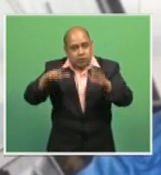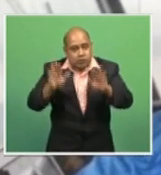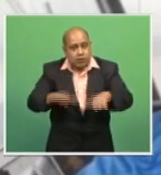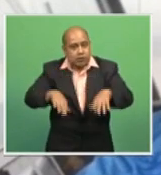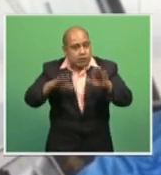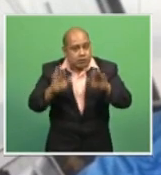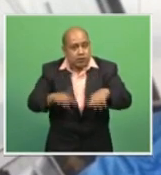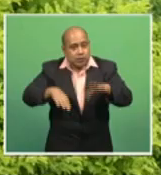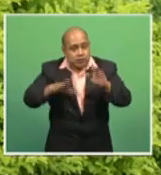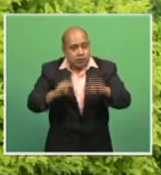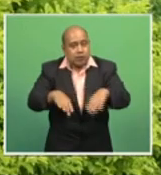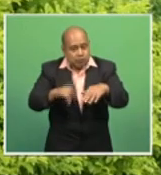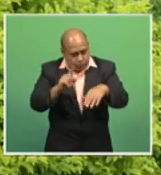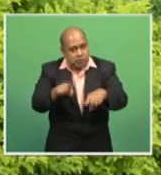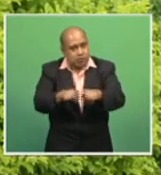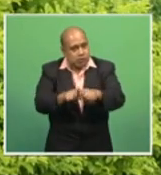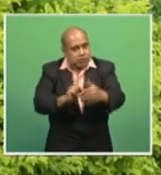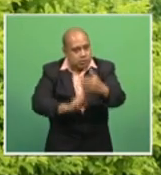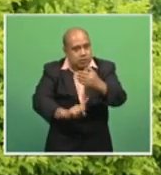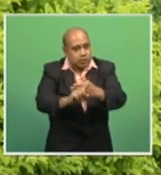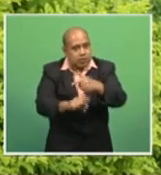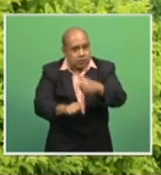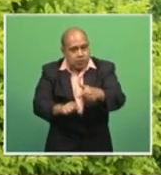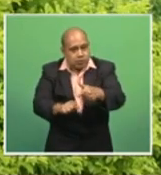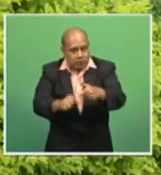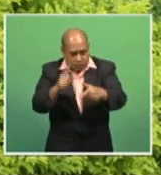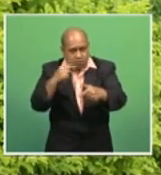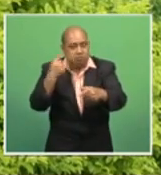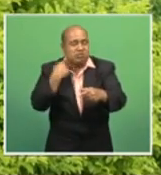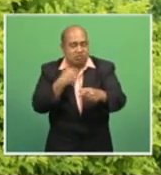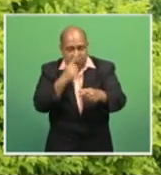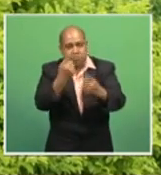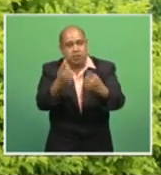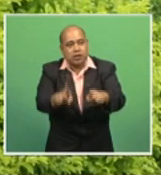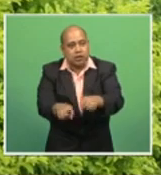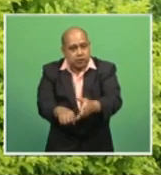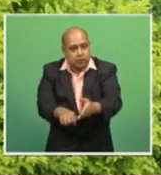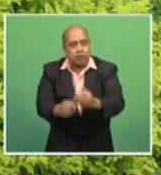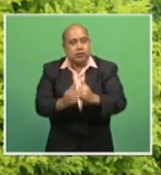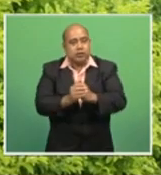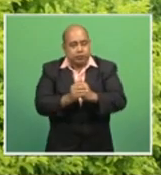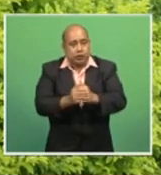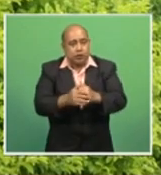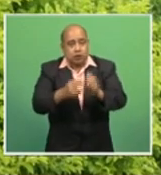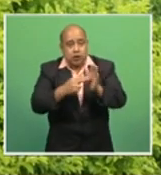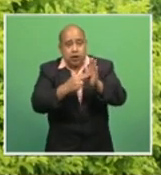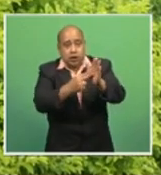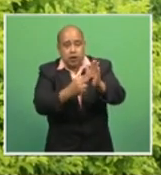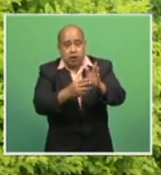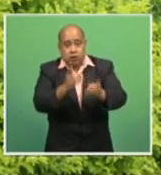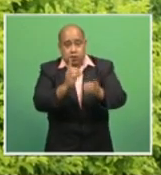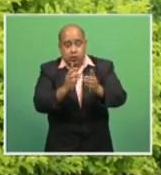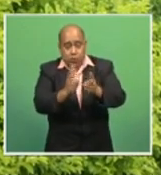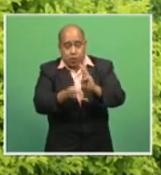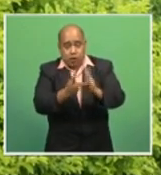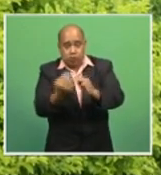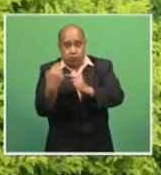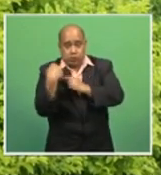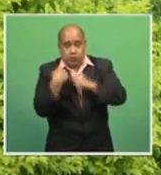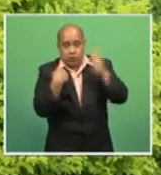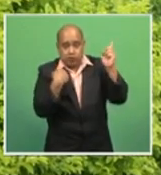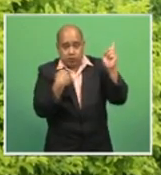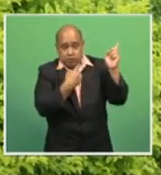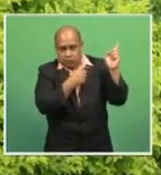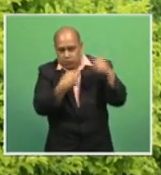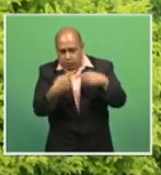lives all the same. The Nandi Weather Office is advising the public to avoid venturing into floodwaters and mariners have been